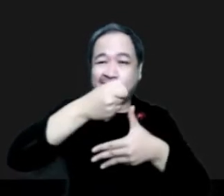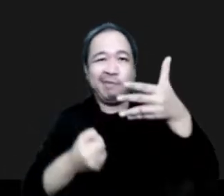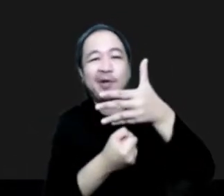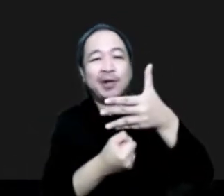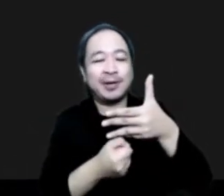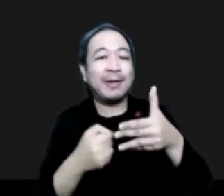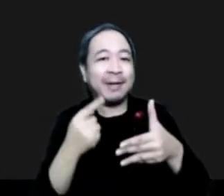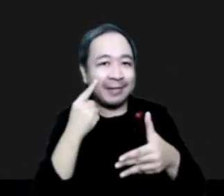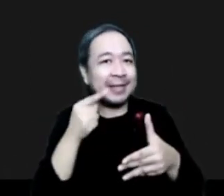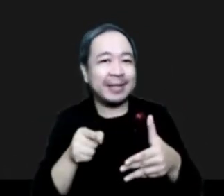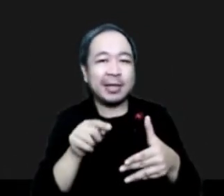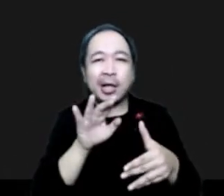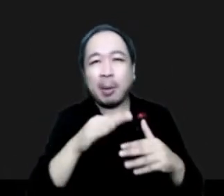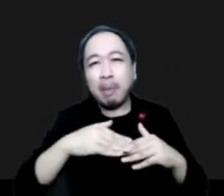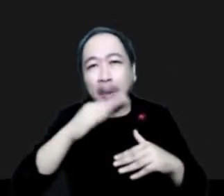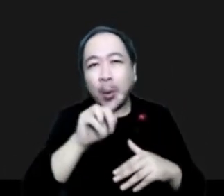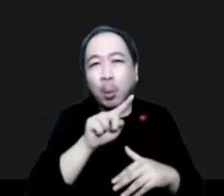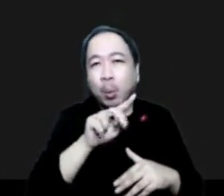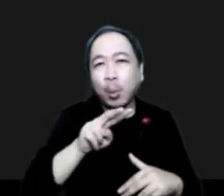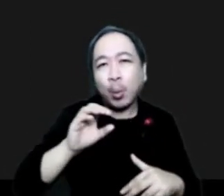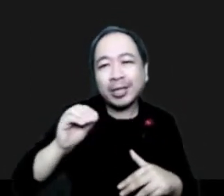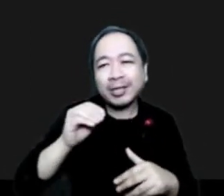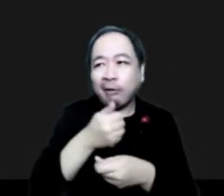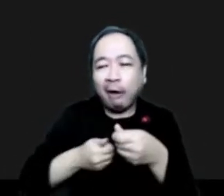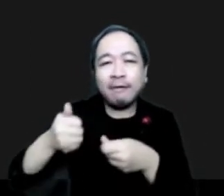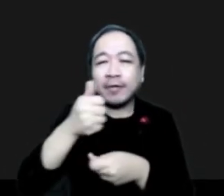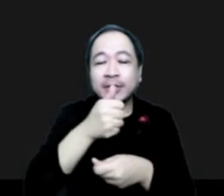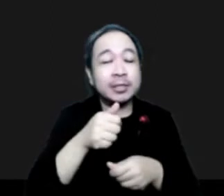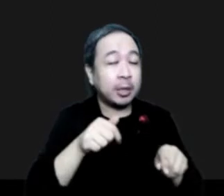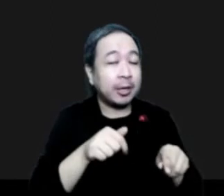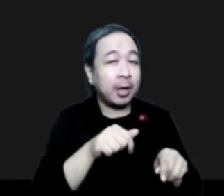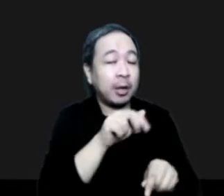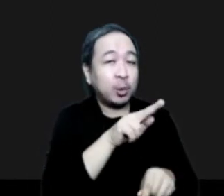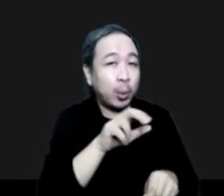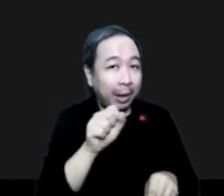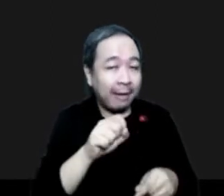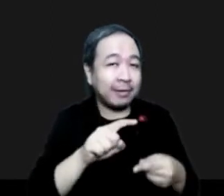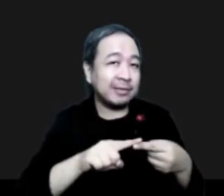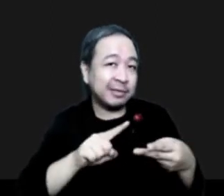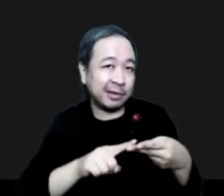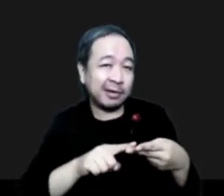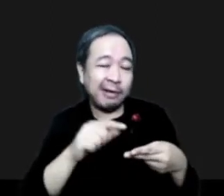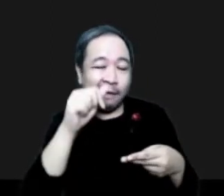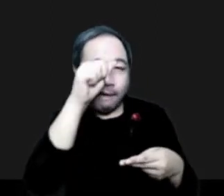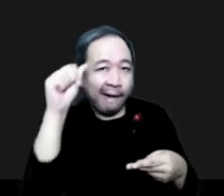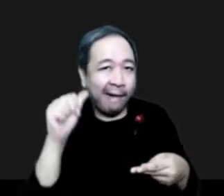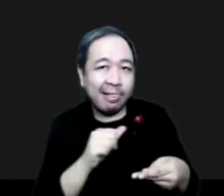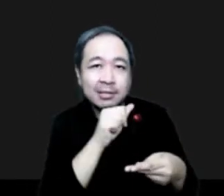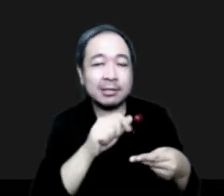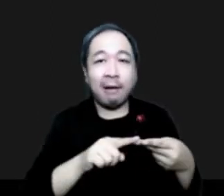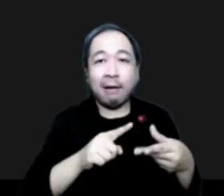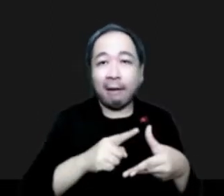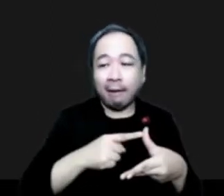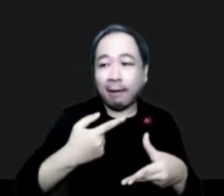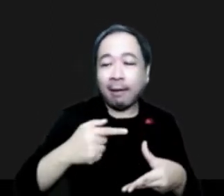in the United States, Alaska, and Pacific region, including Guam. We have to make sure that our warnings are